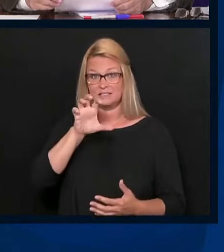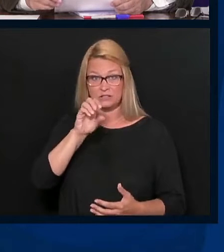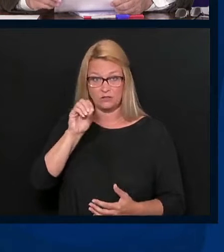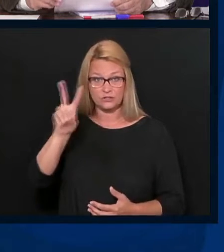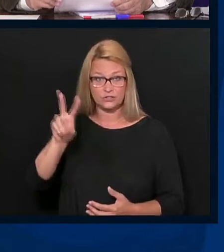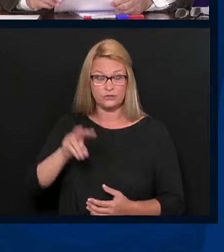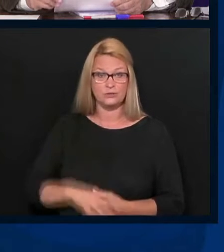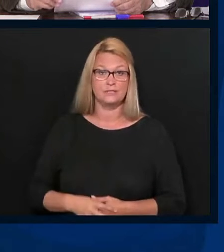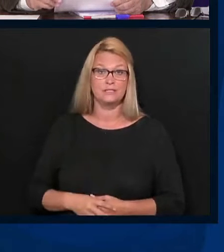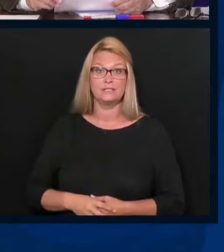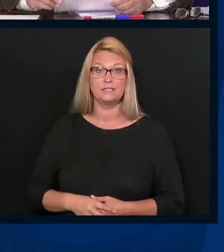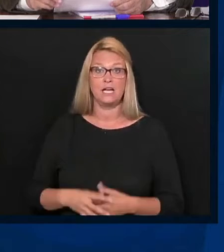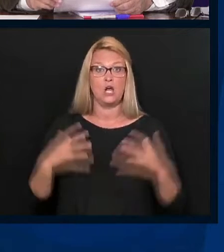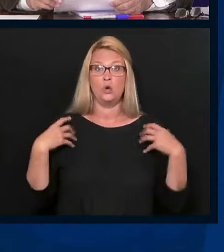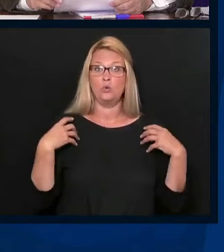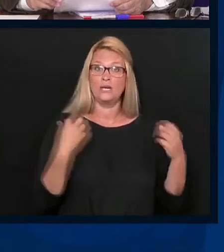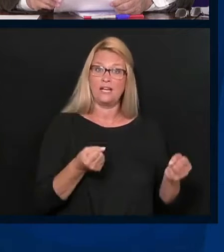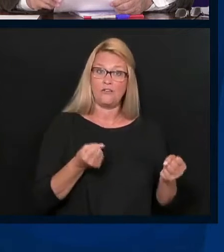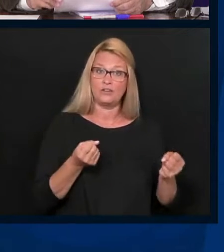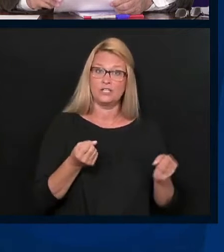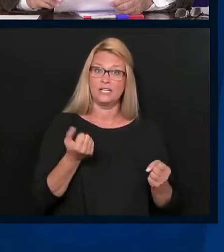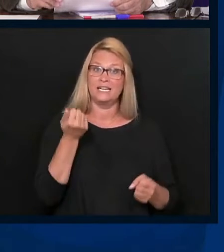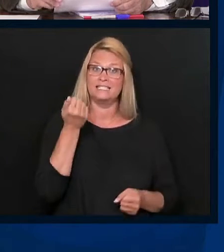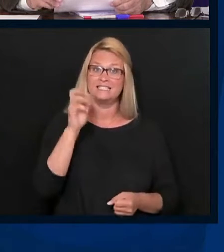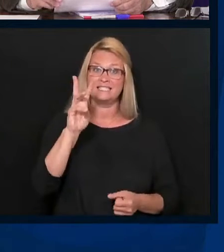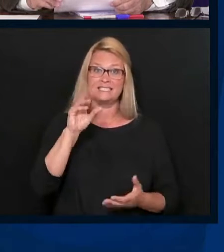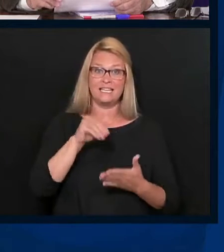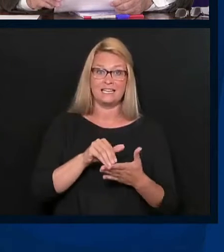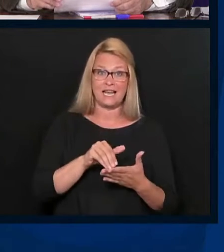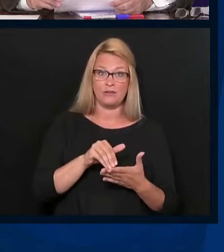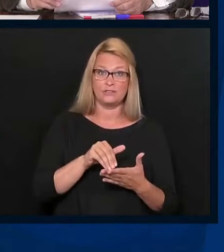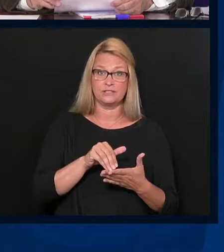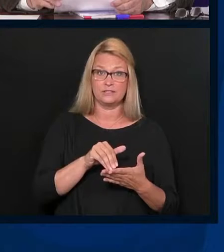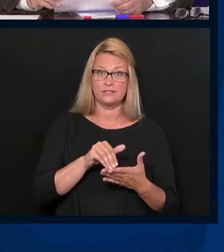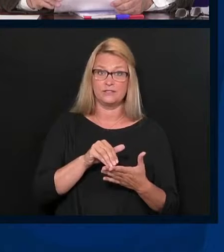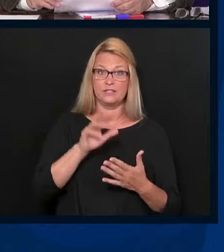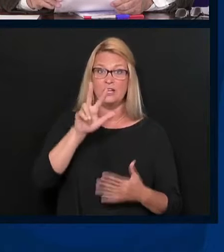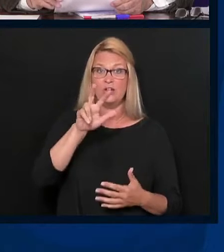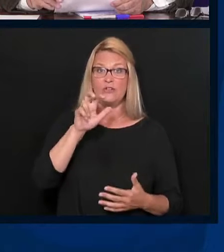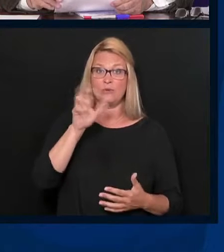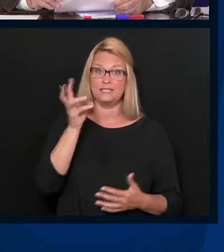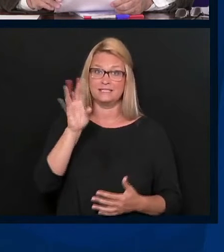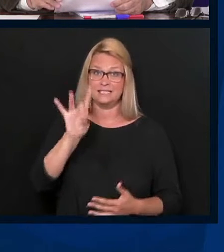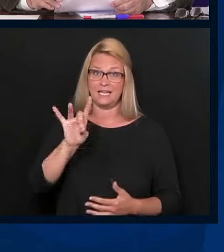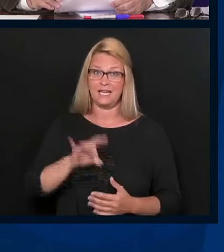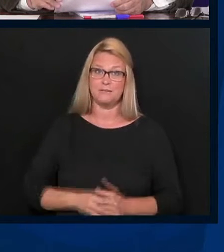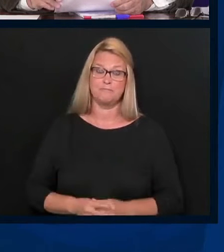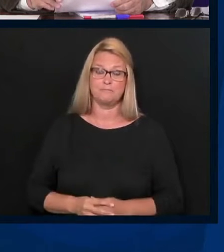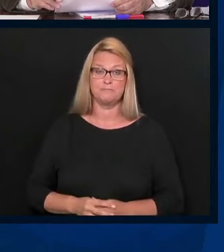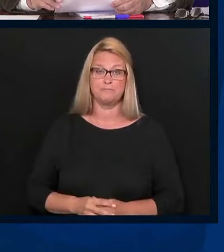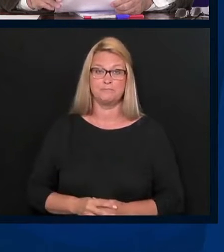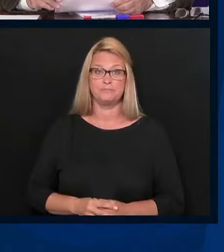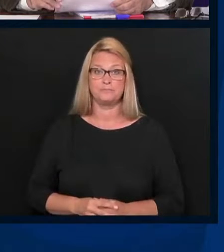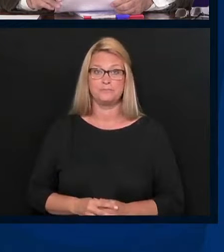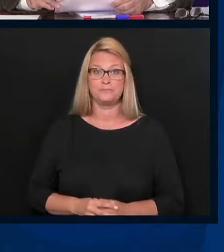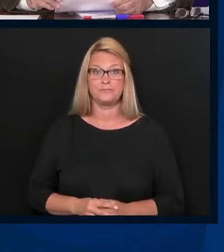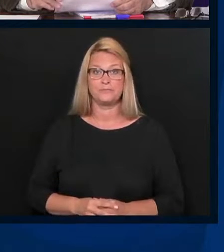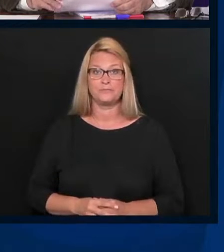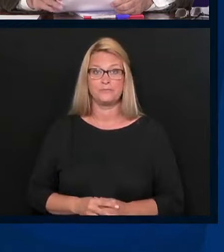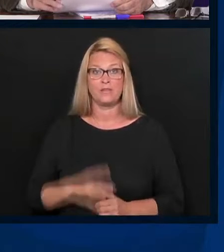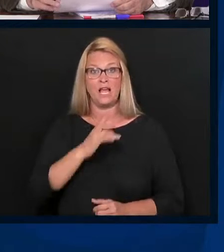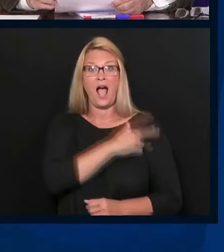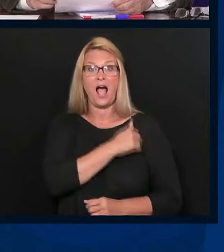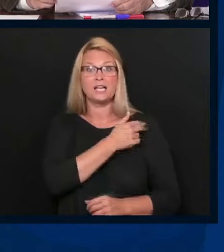and our recovered cases are 16,368. Our